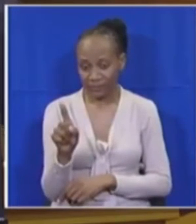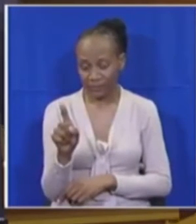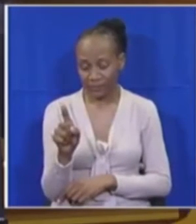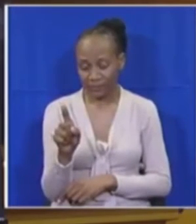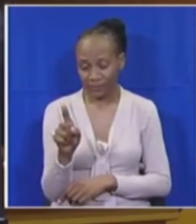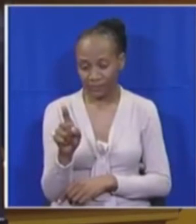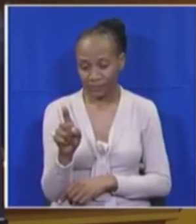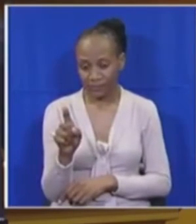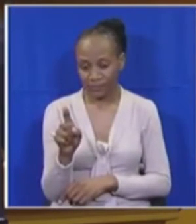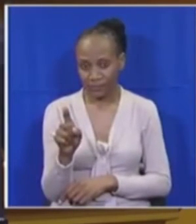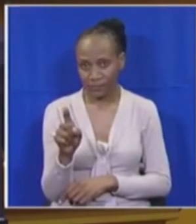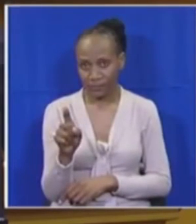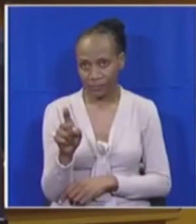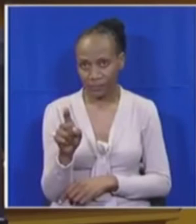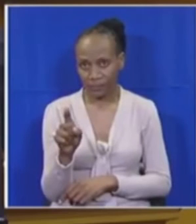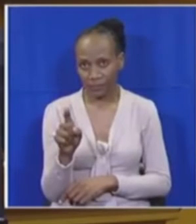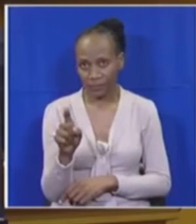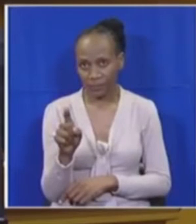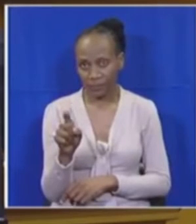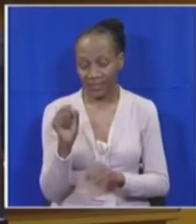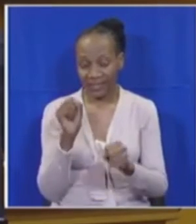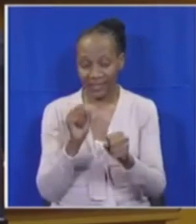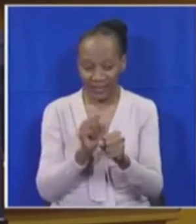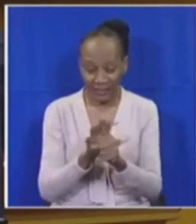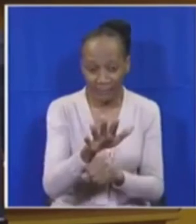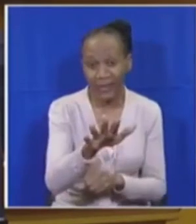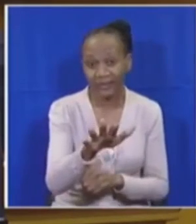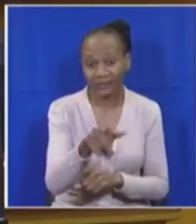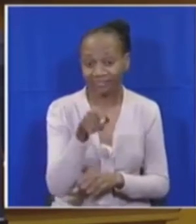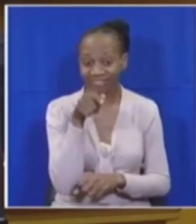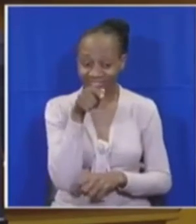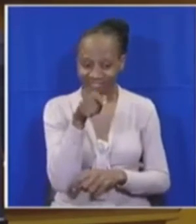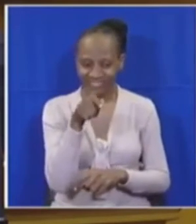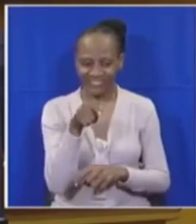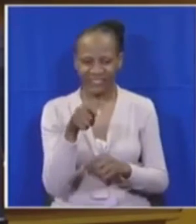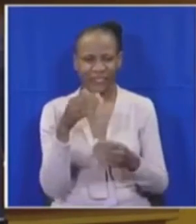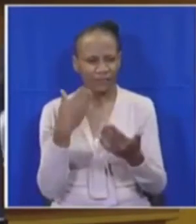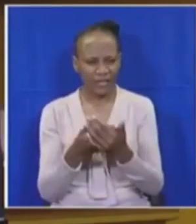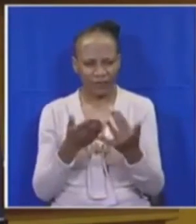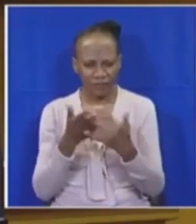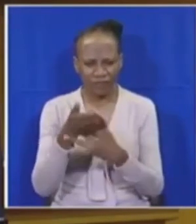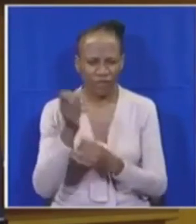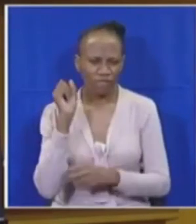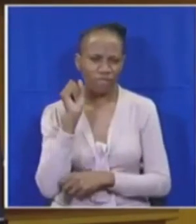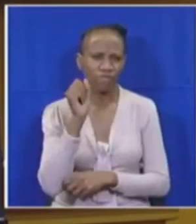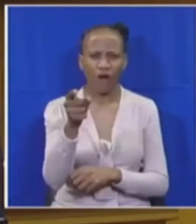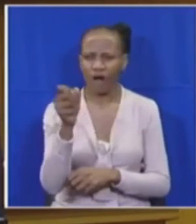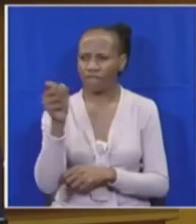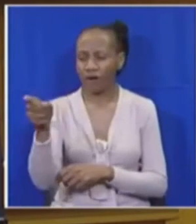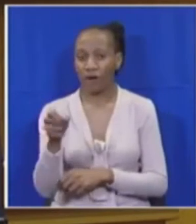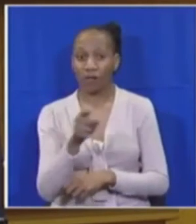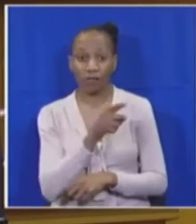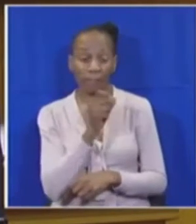is far-reaching as it distorts our economic